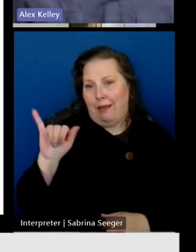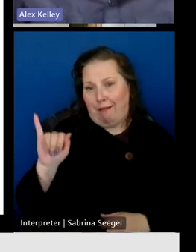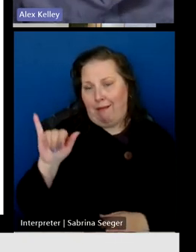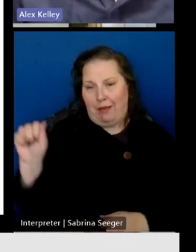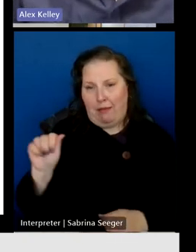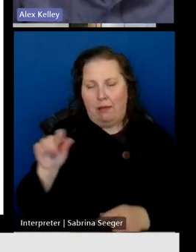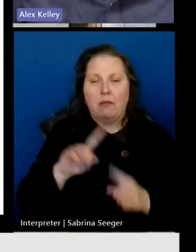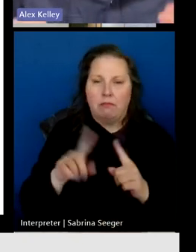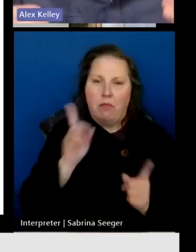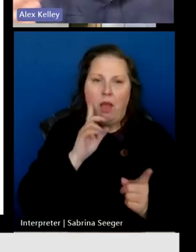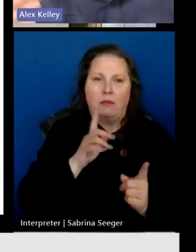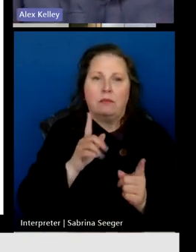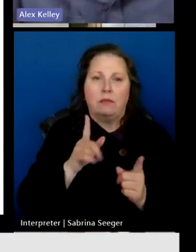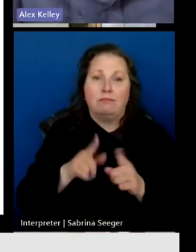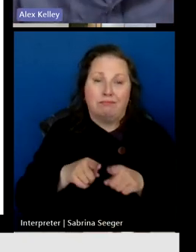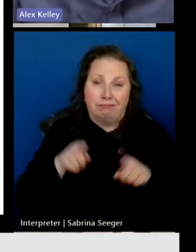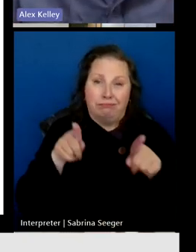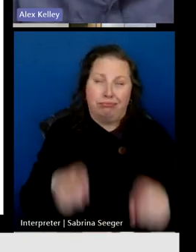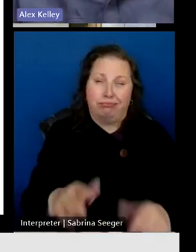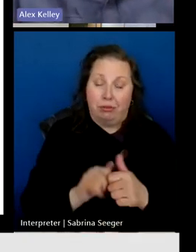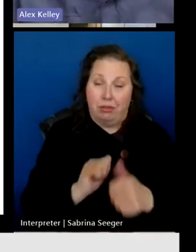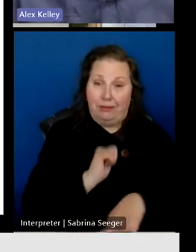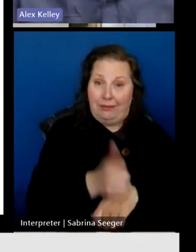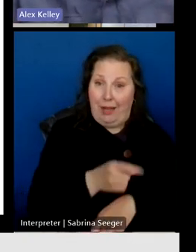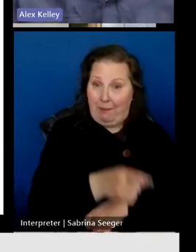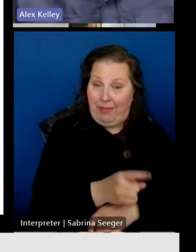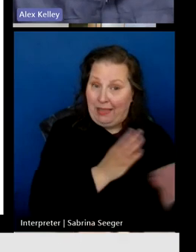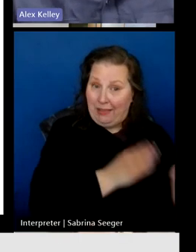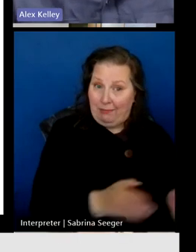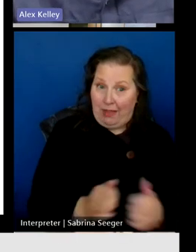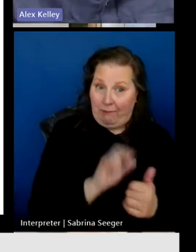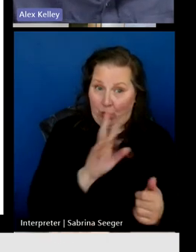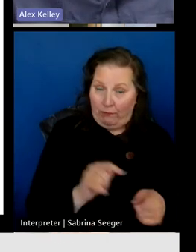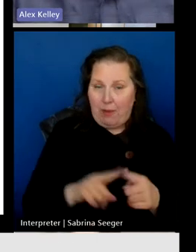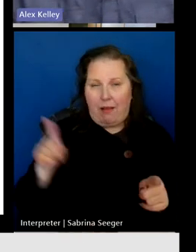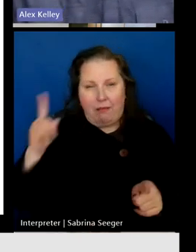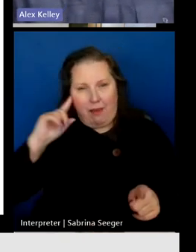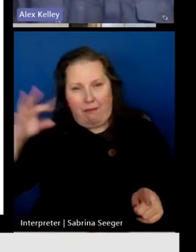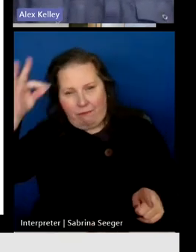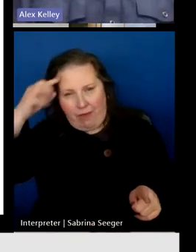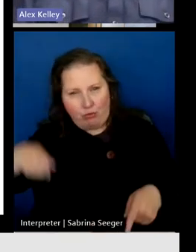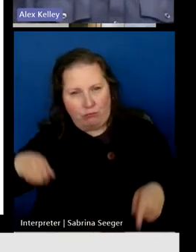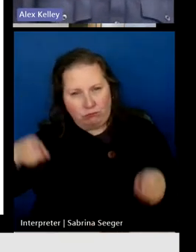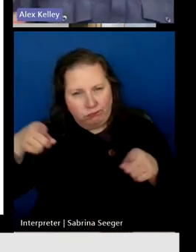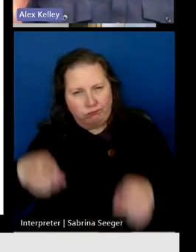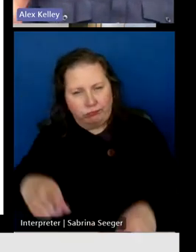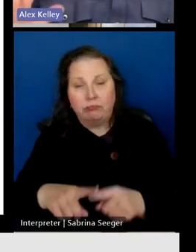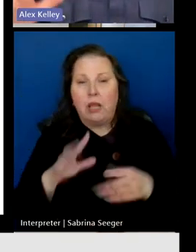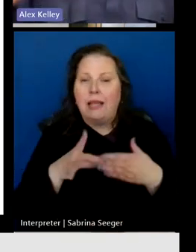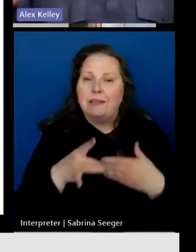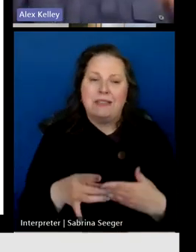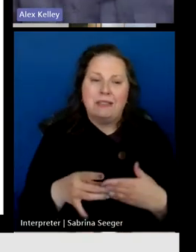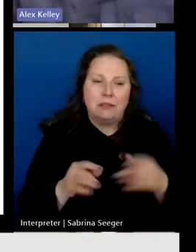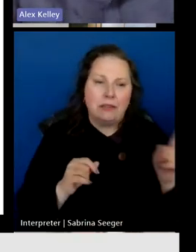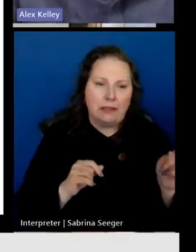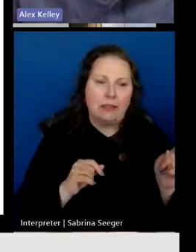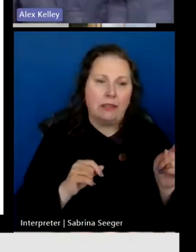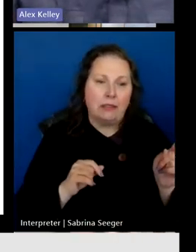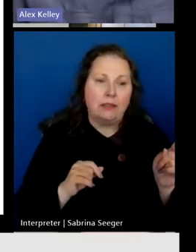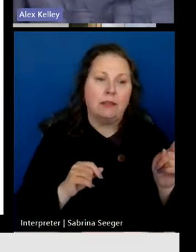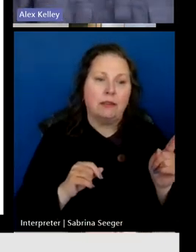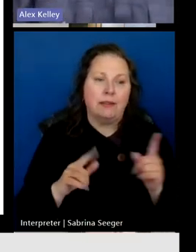has meant that in parallel to the creation of this plan, the Vermont Community Broadband Board has been leading a simultaneous